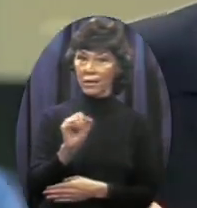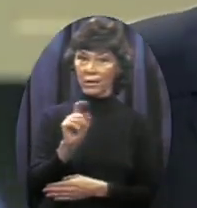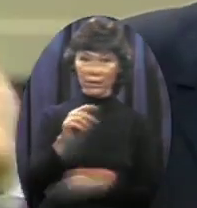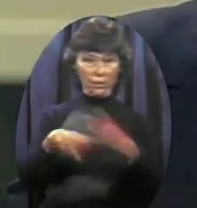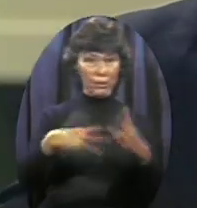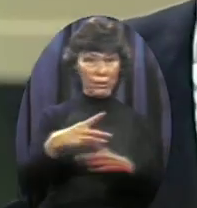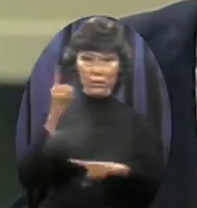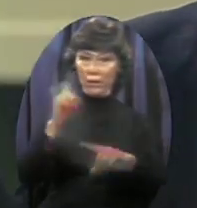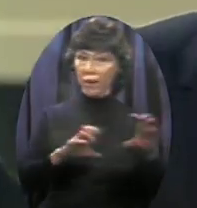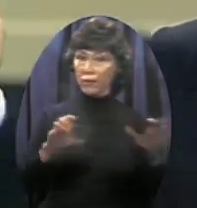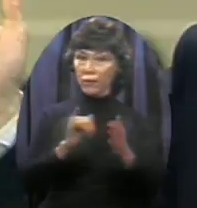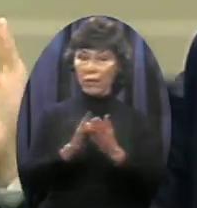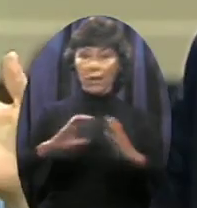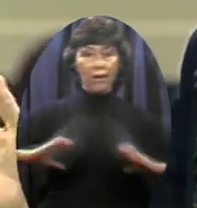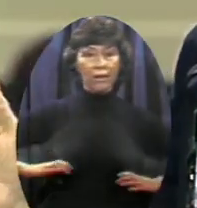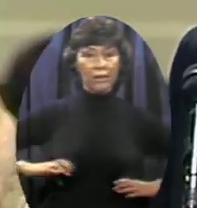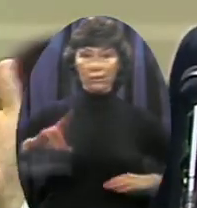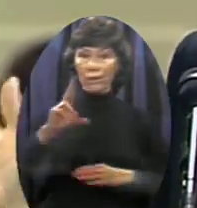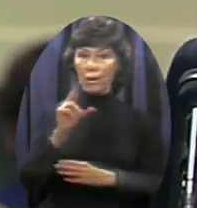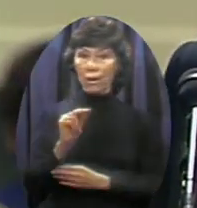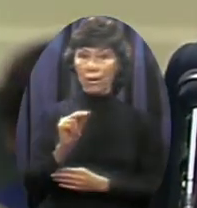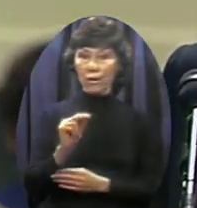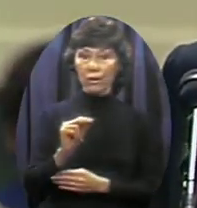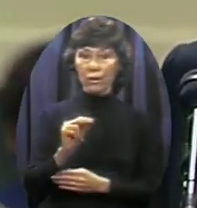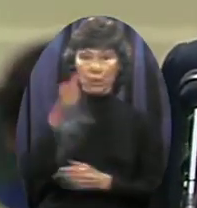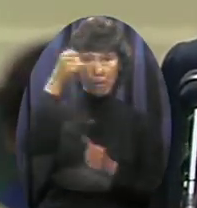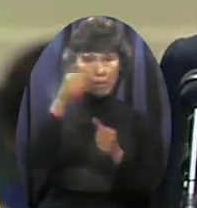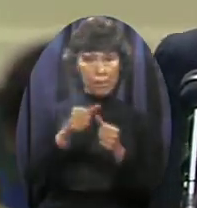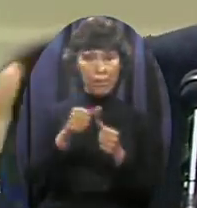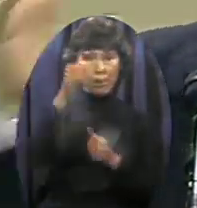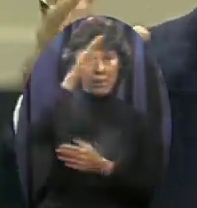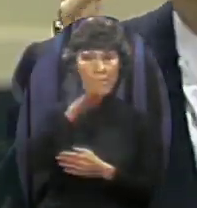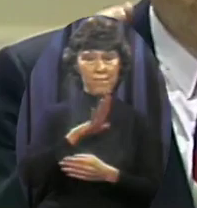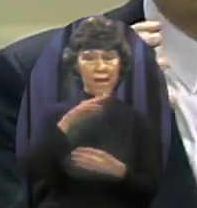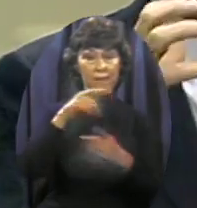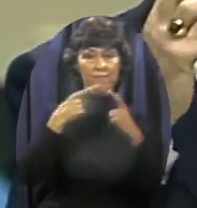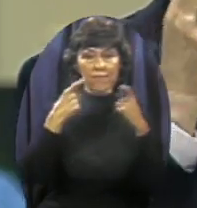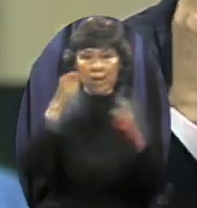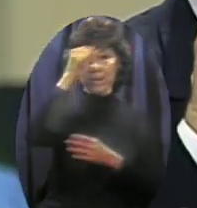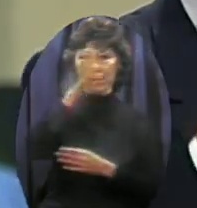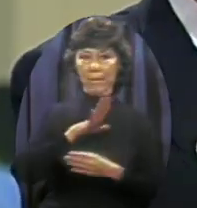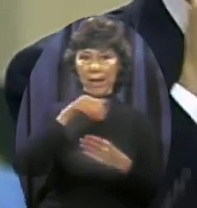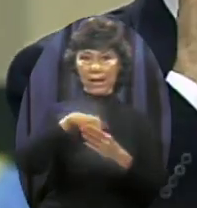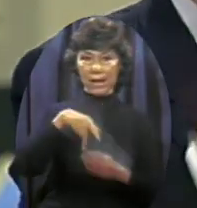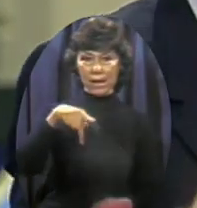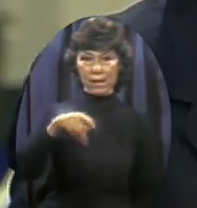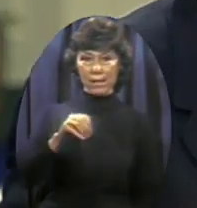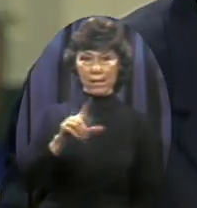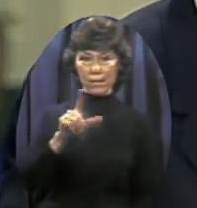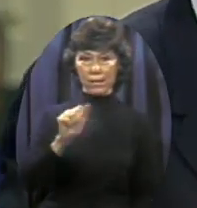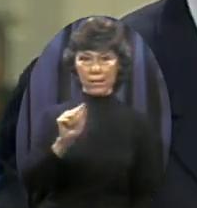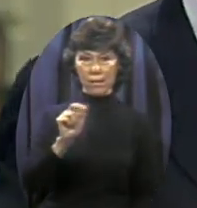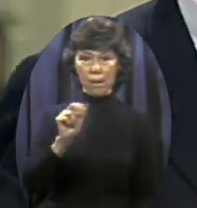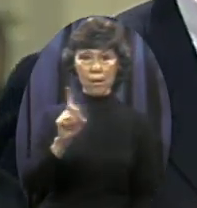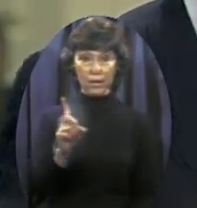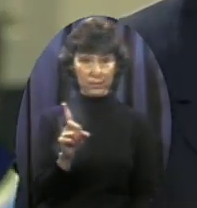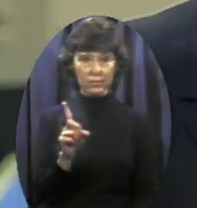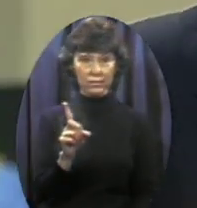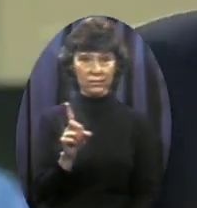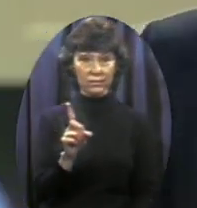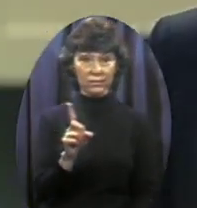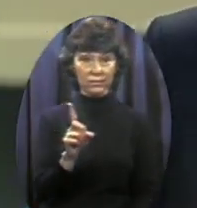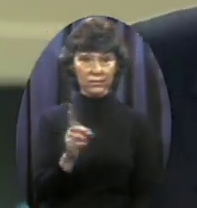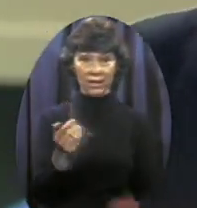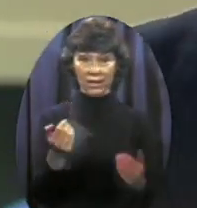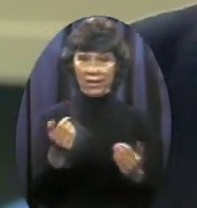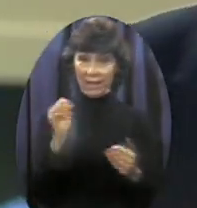job You're reading about Lekwalenza these days in Poland Under the influence and the might of that hammer and sickle He has